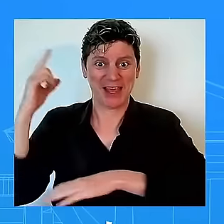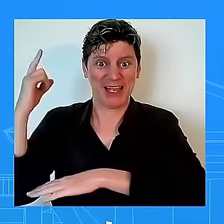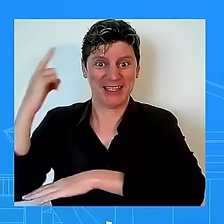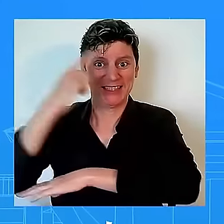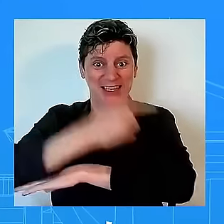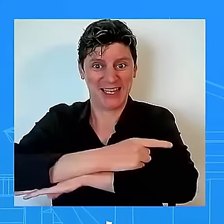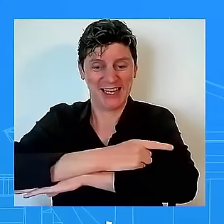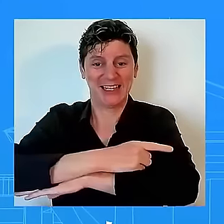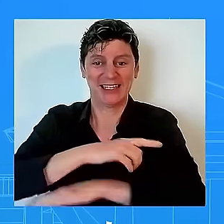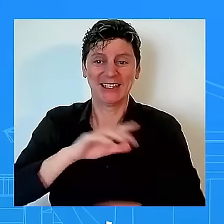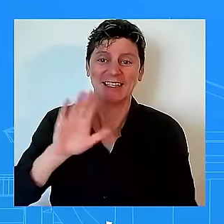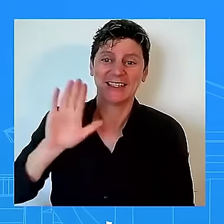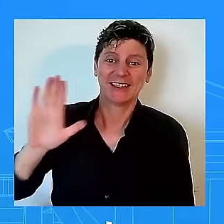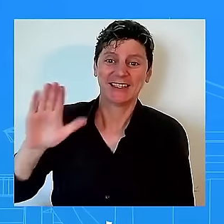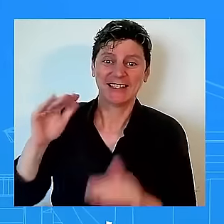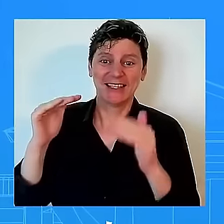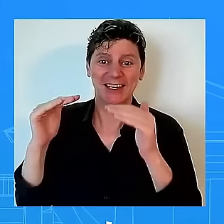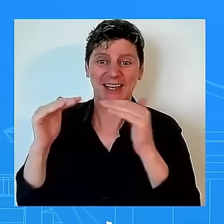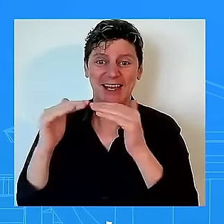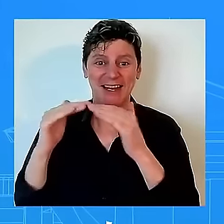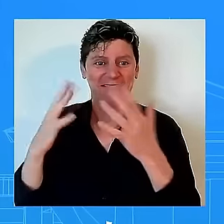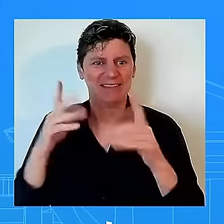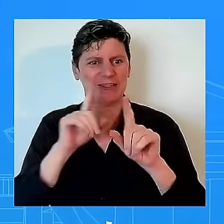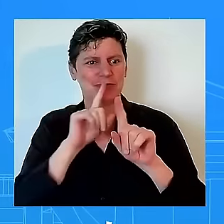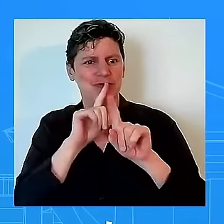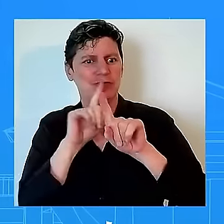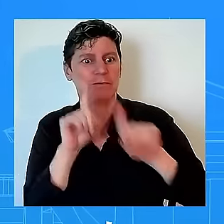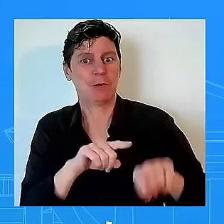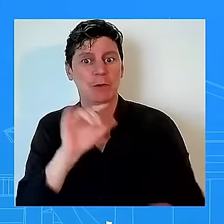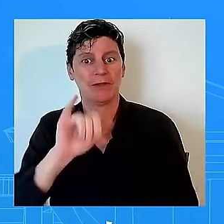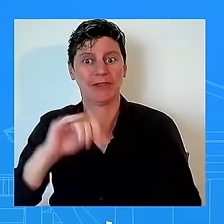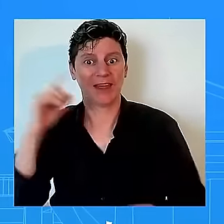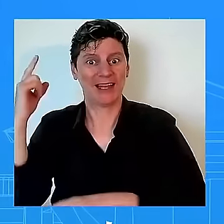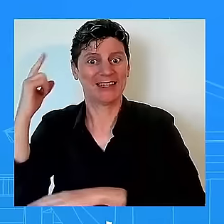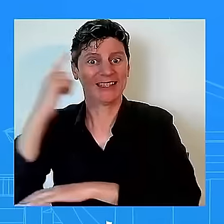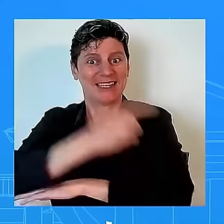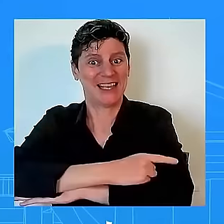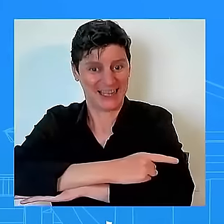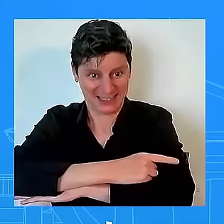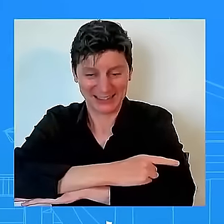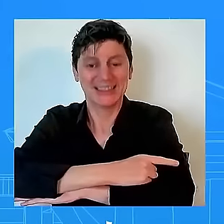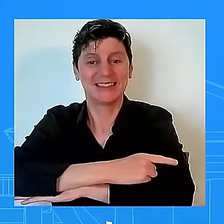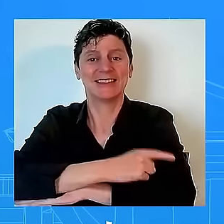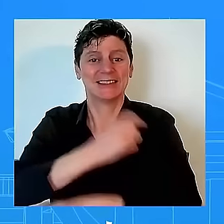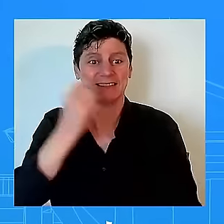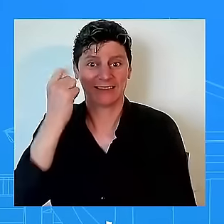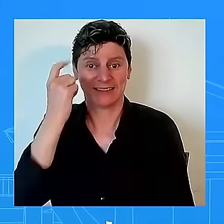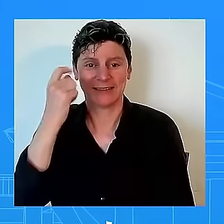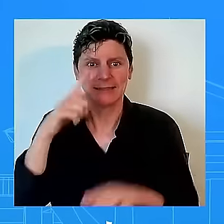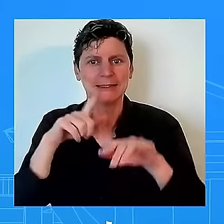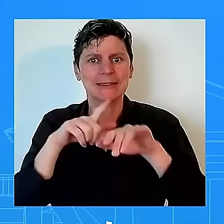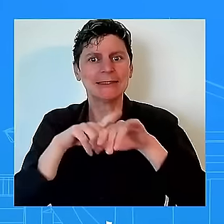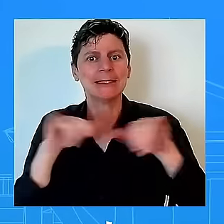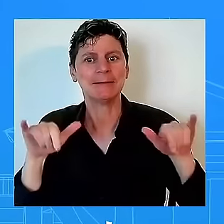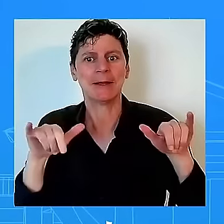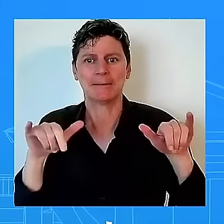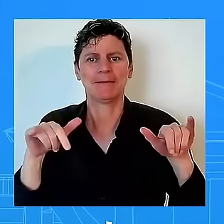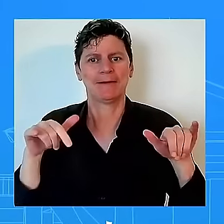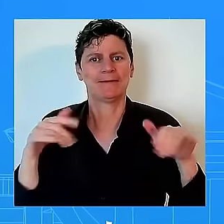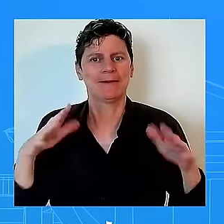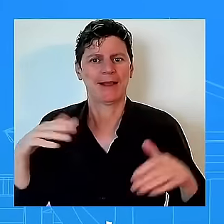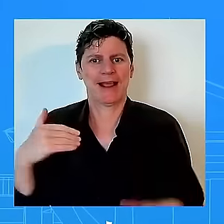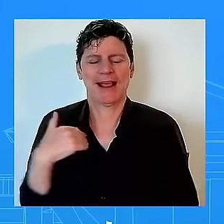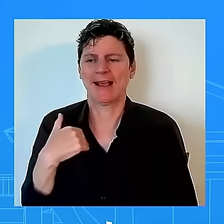i i mean and we have at the same time denounced political violence over and over